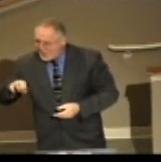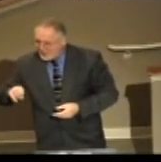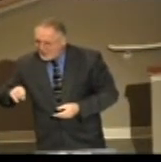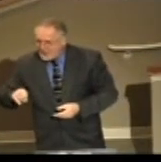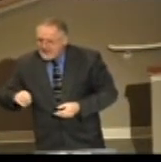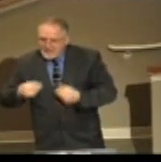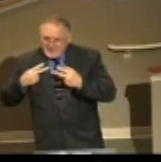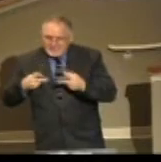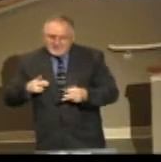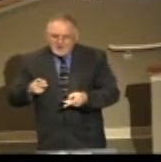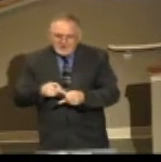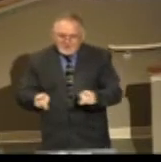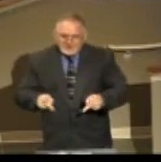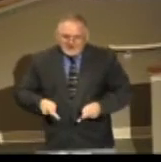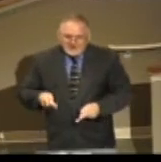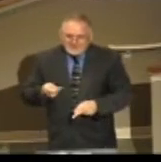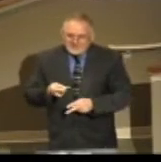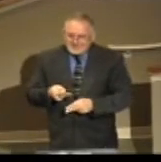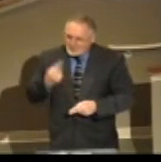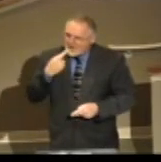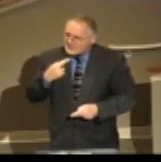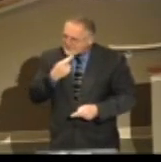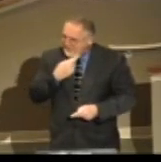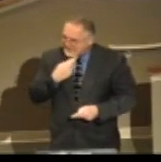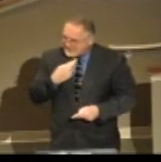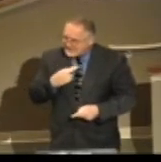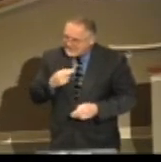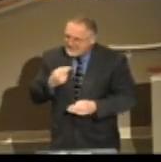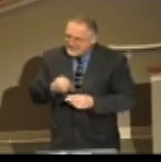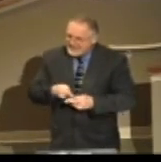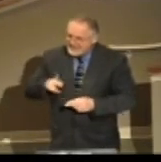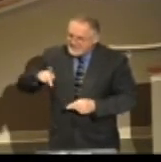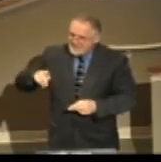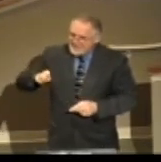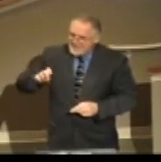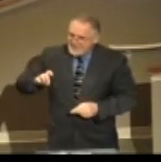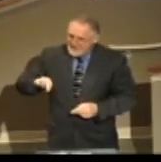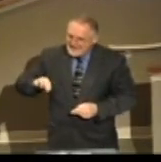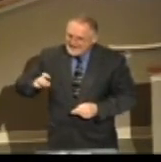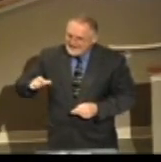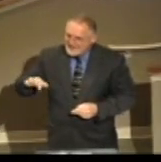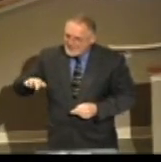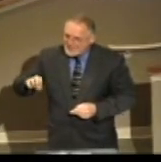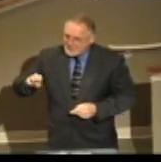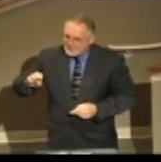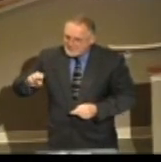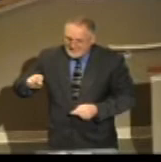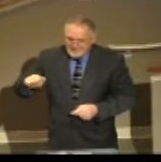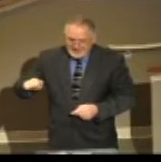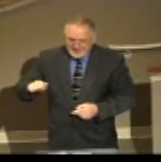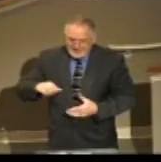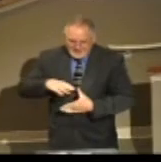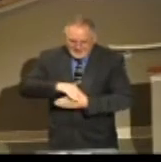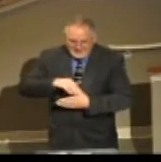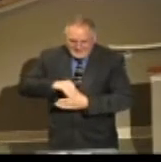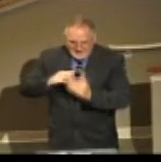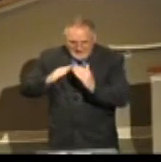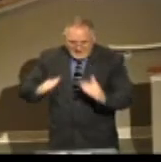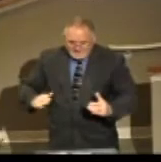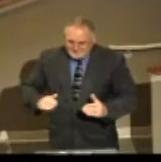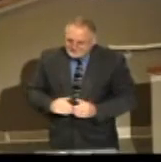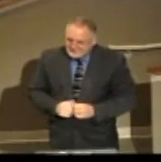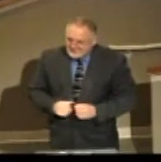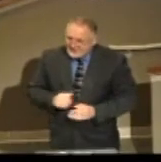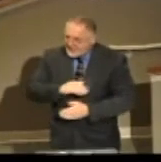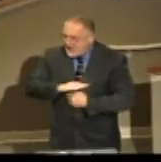Ponderosa Restaurant. The first one I'd ever seen in my life. This is many years ago. And we went in, it was all you could eat.